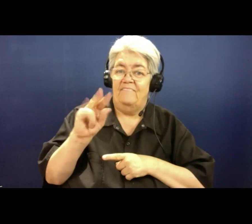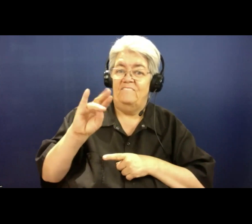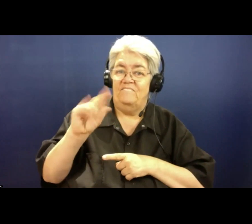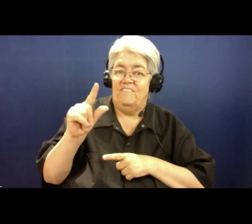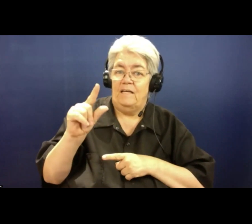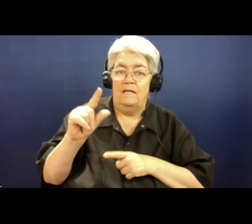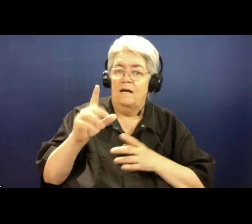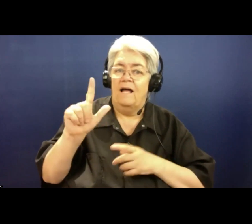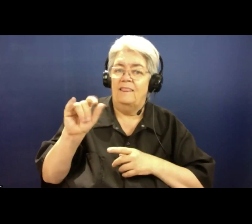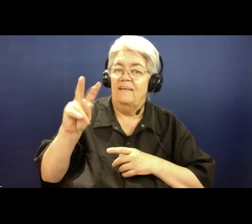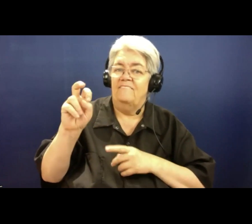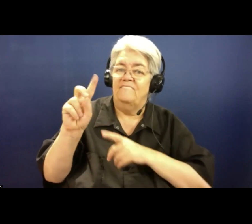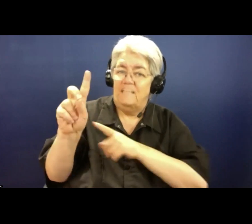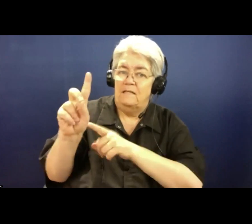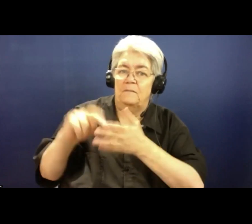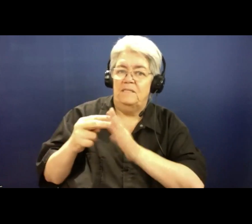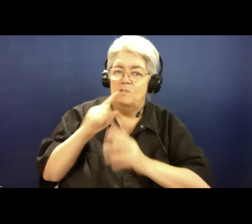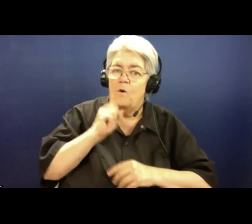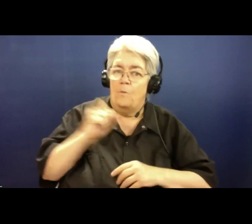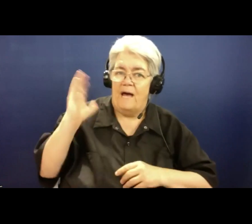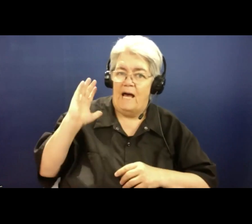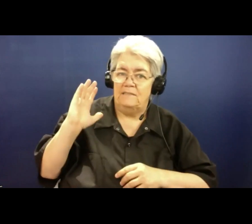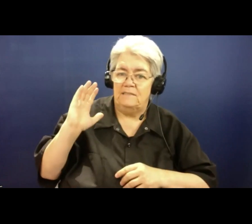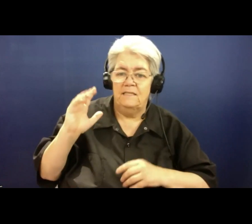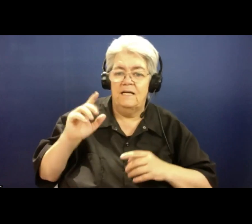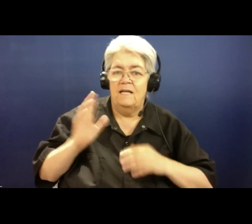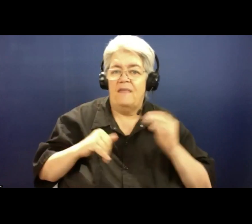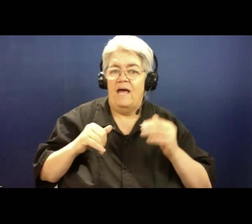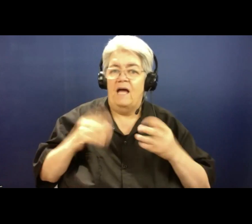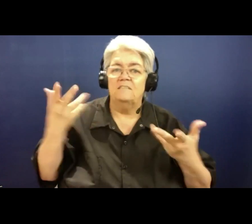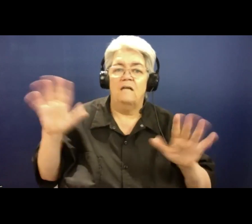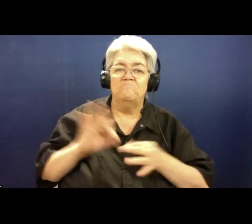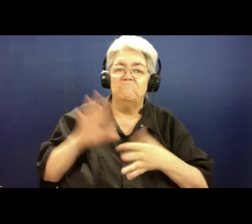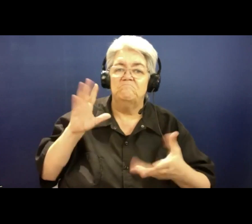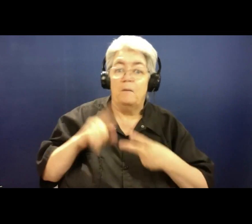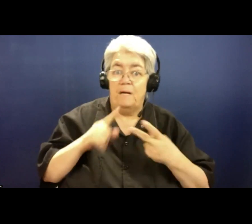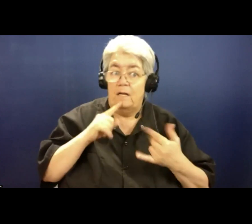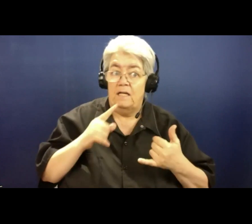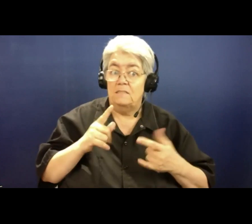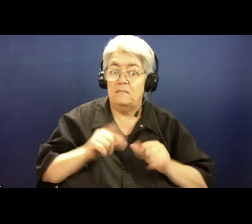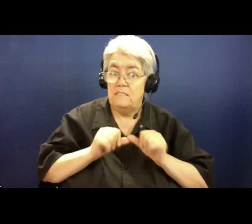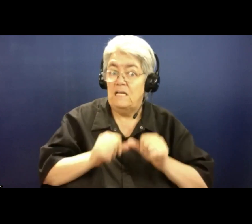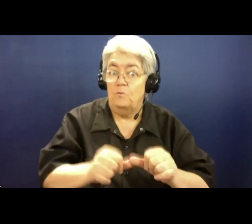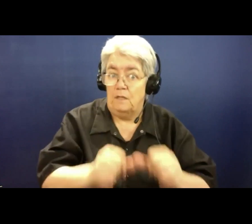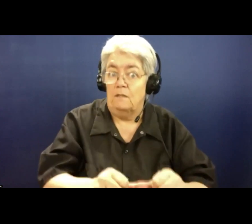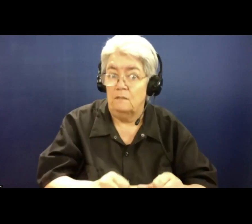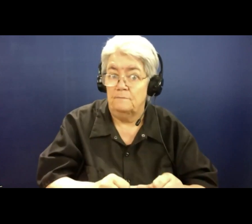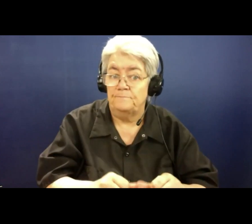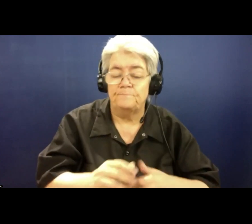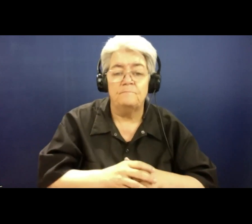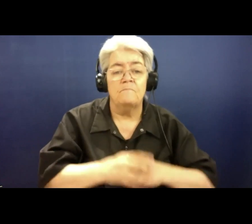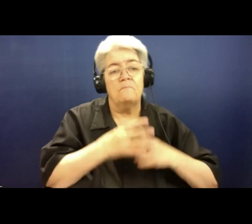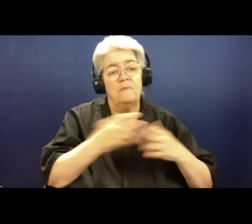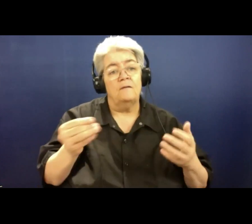it suggests it's happened in the past rather than that it continues with us, as it does with me. As I said before,